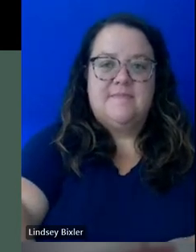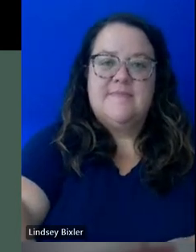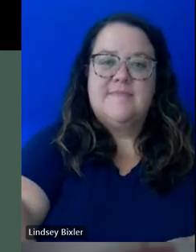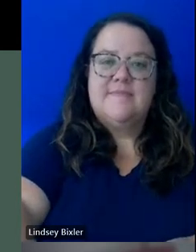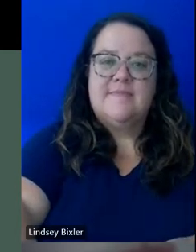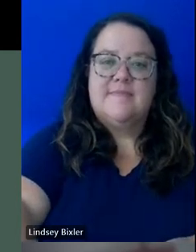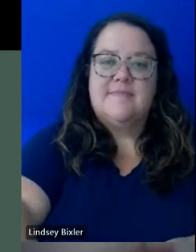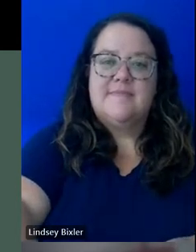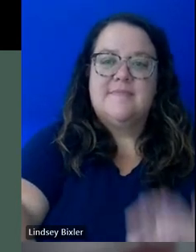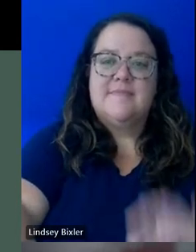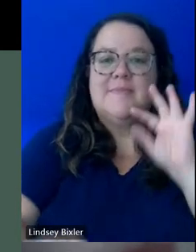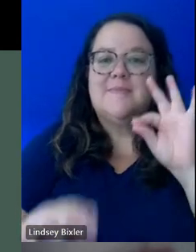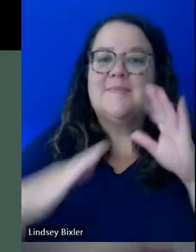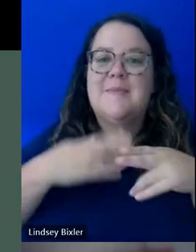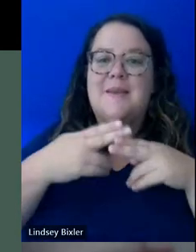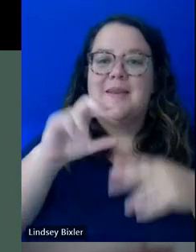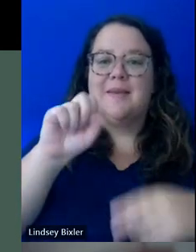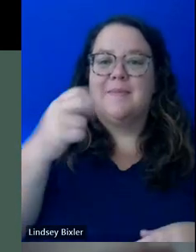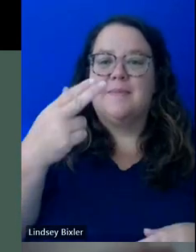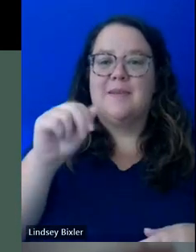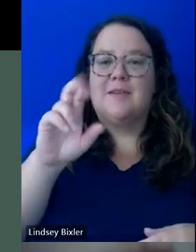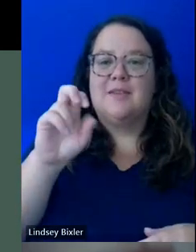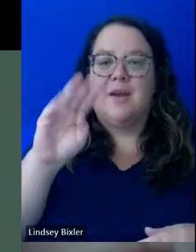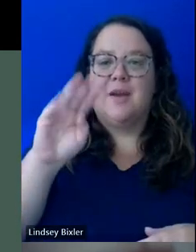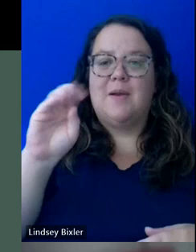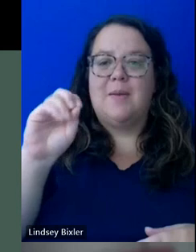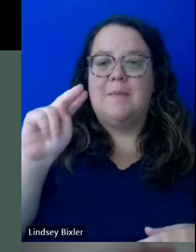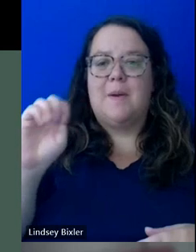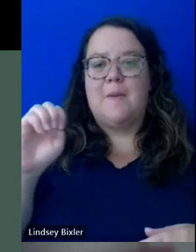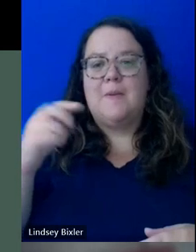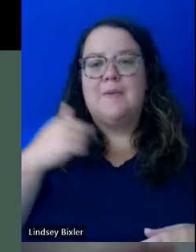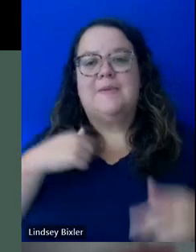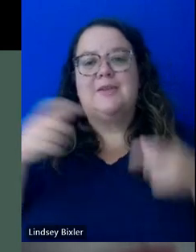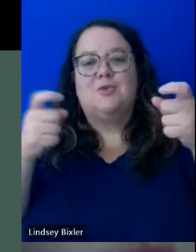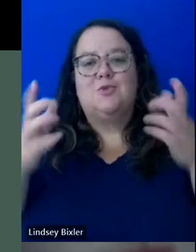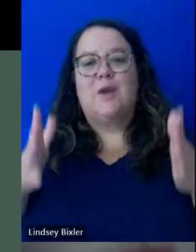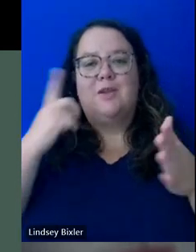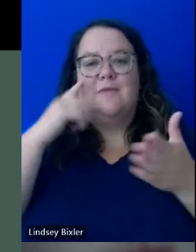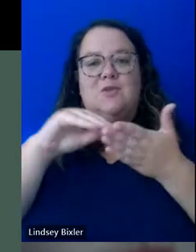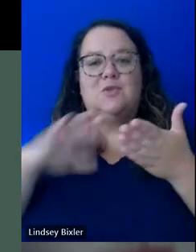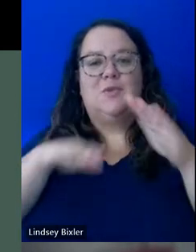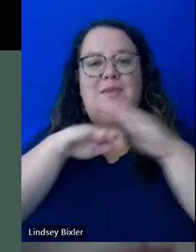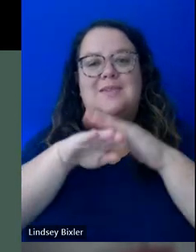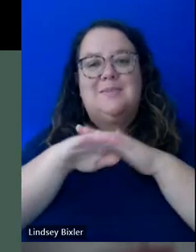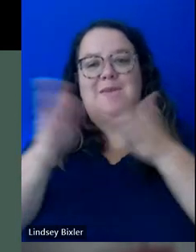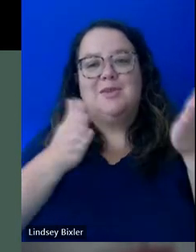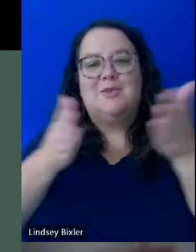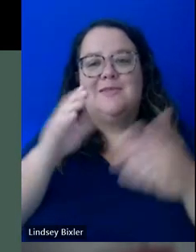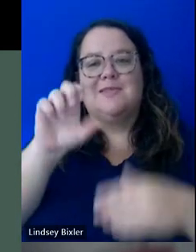Perfect. My name is Sharon Bohn. I am the Director for Student Accessibility Services.